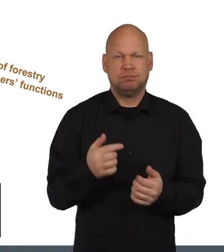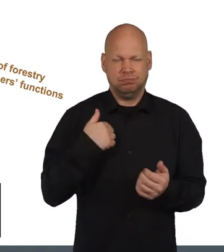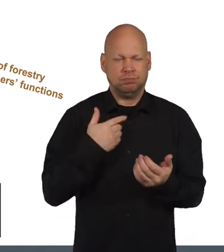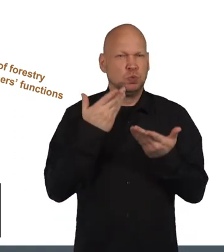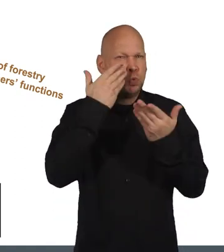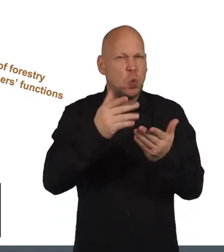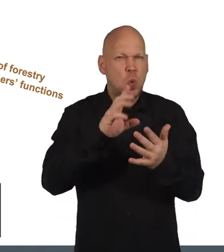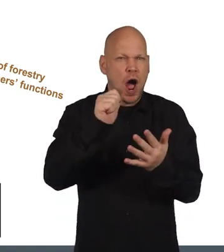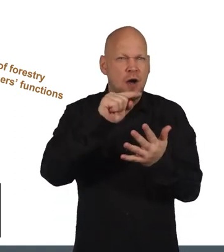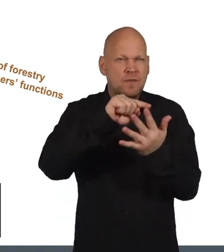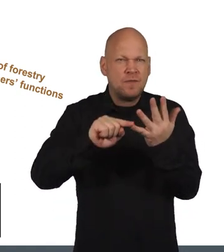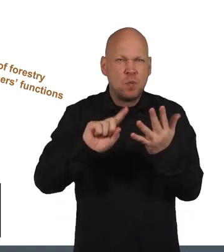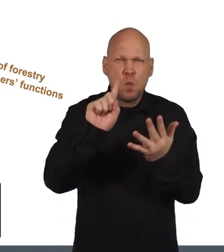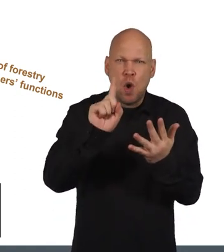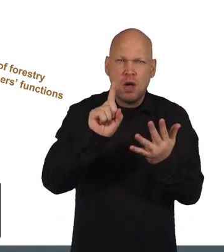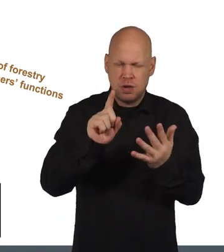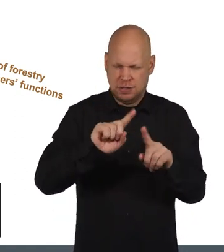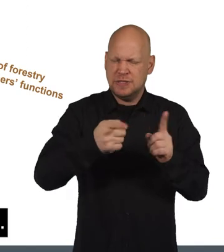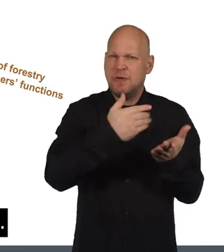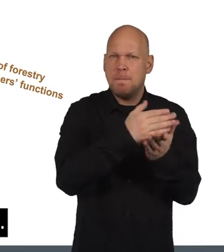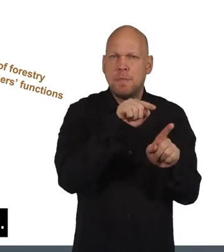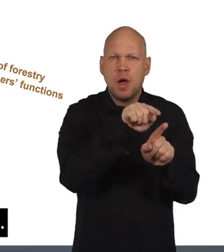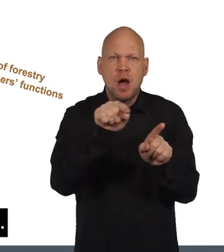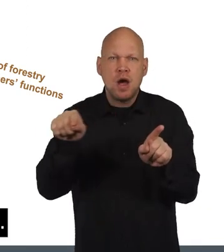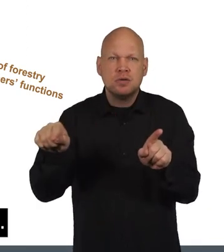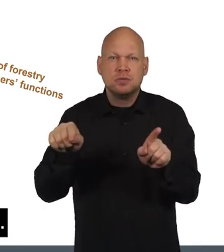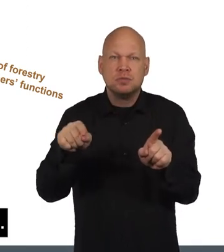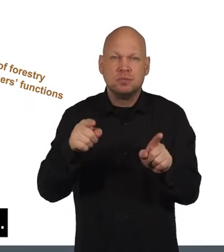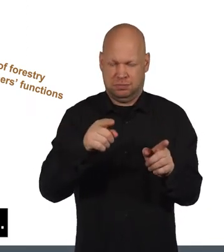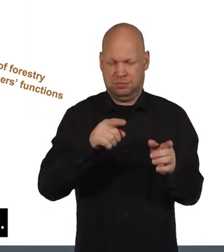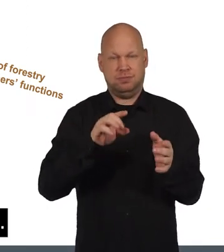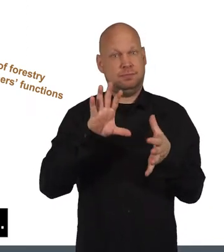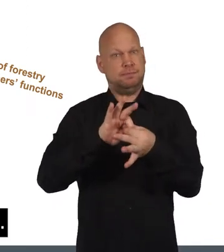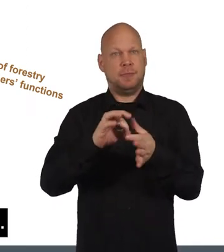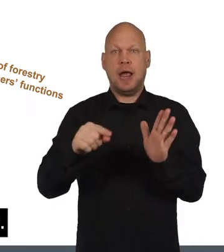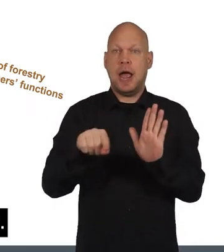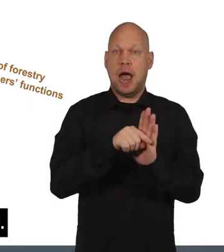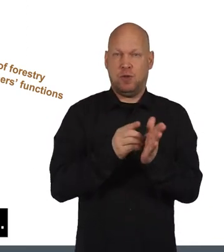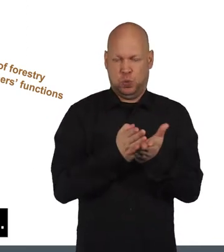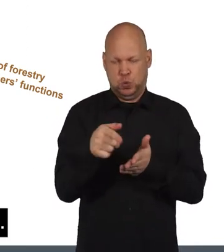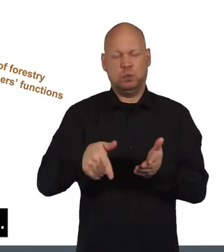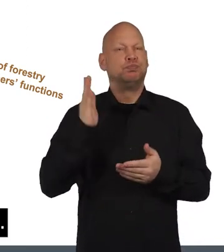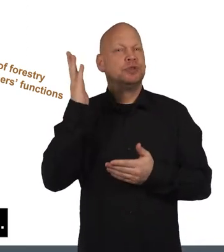We'll show you where you can find out more about the different parts of the Act at the end of this presentation.